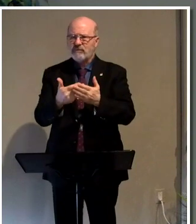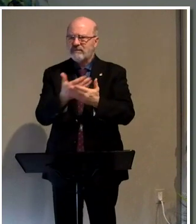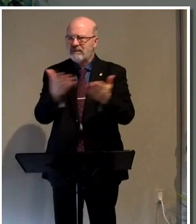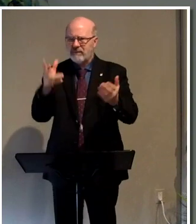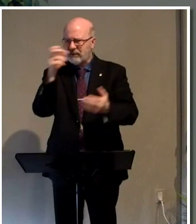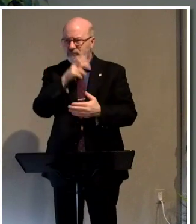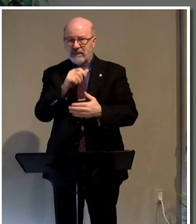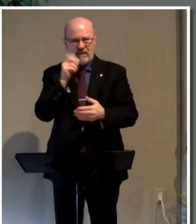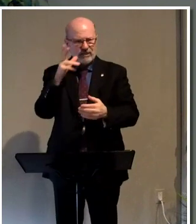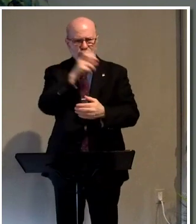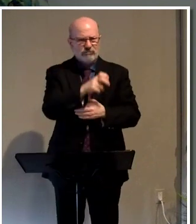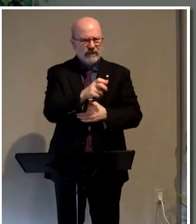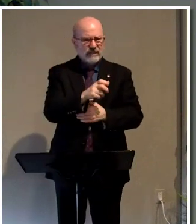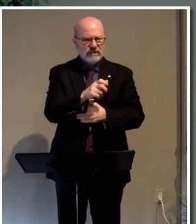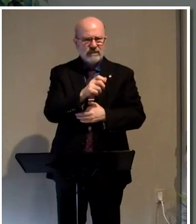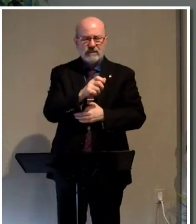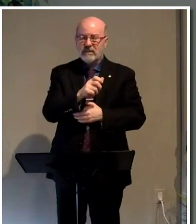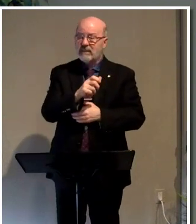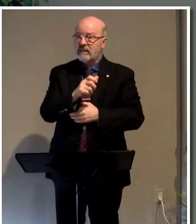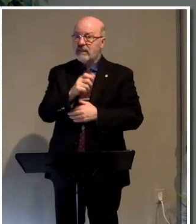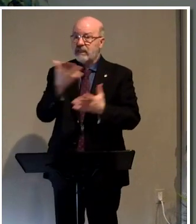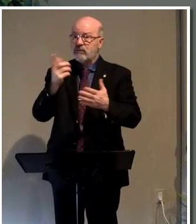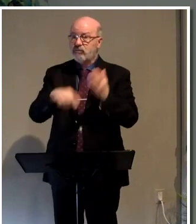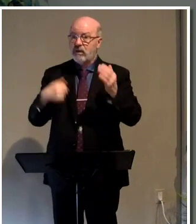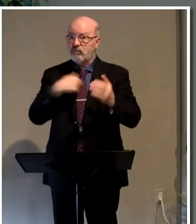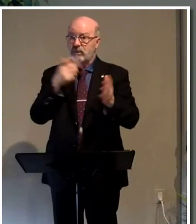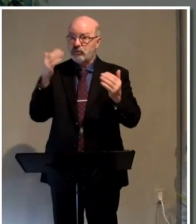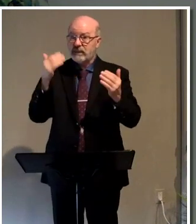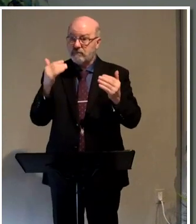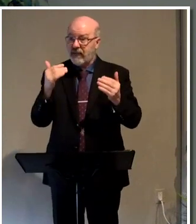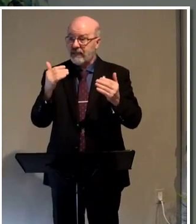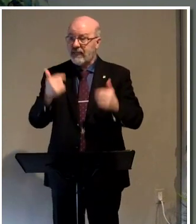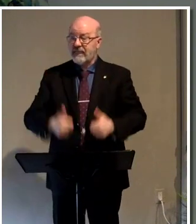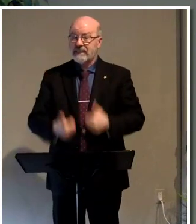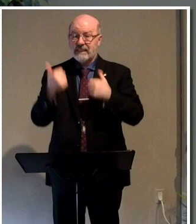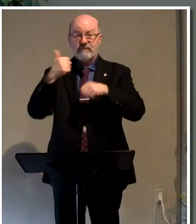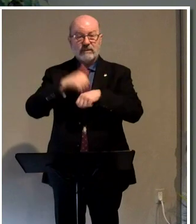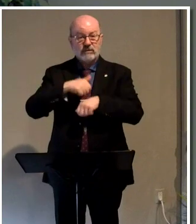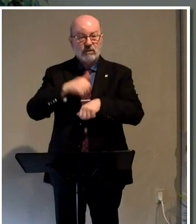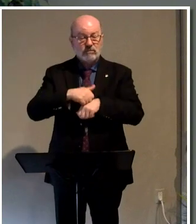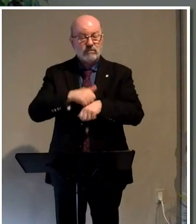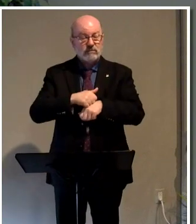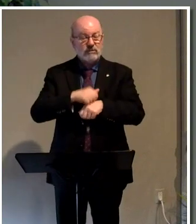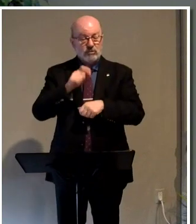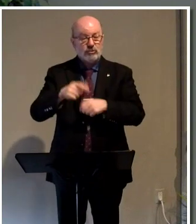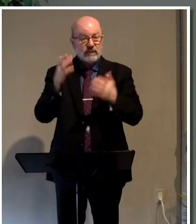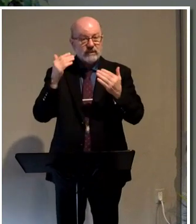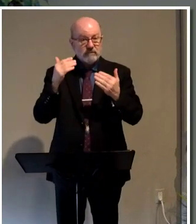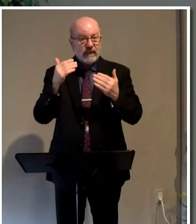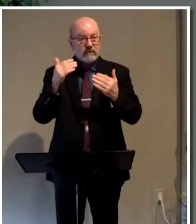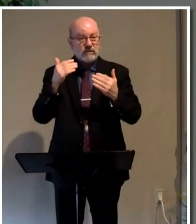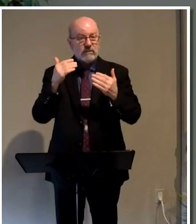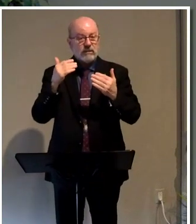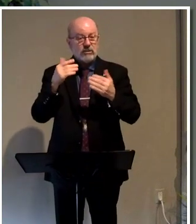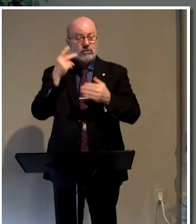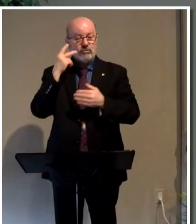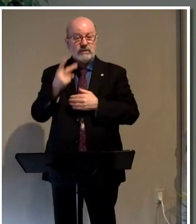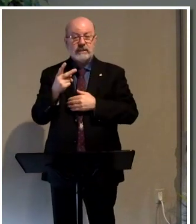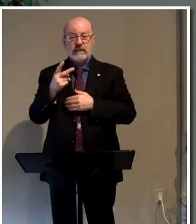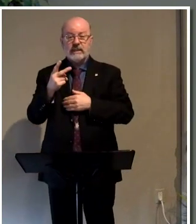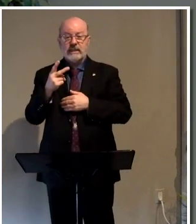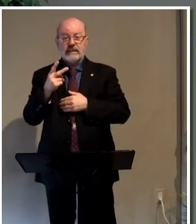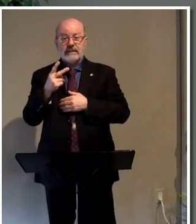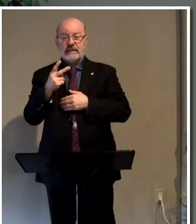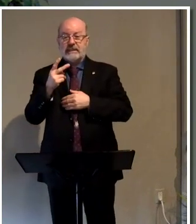strange. It's not odd. It's what we should expect as living stones. We should expect to to see that